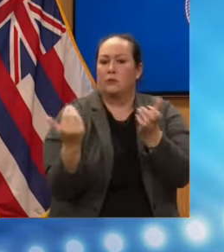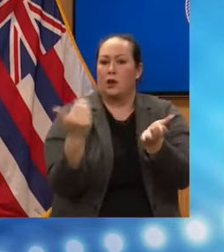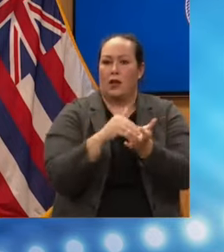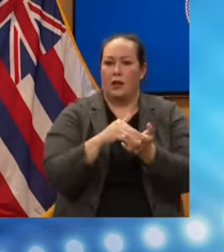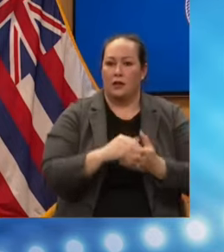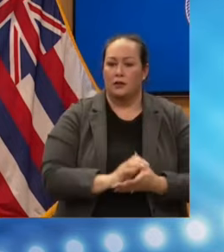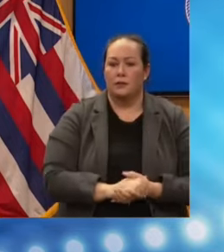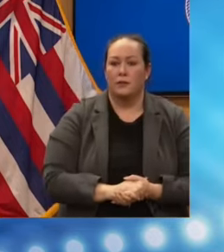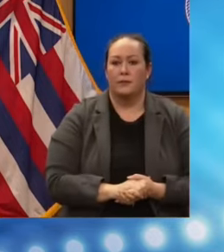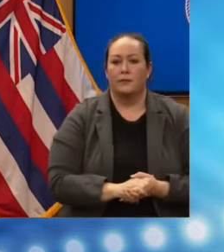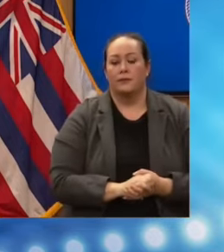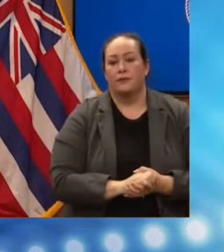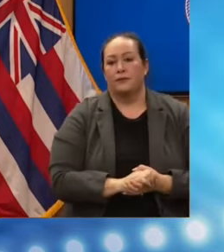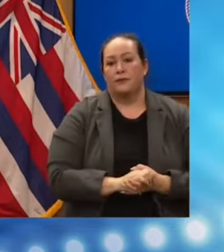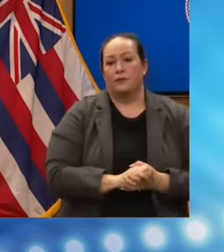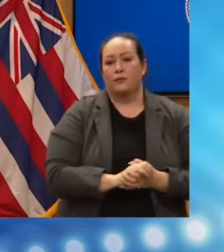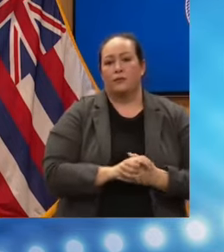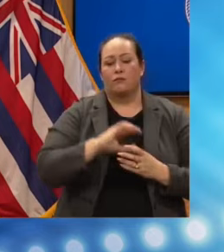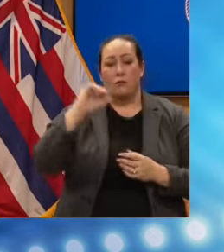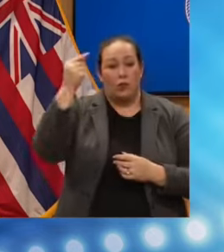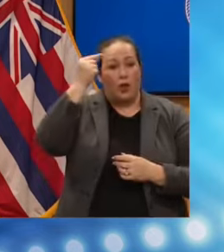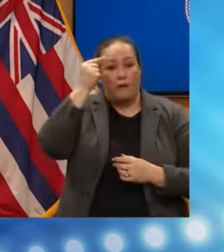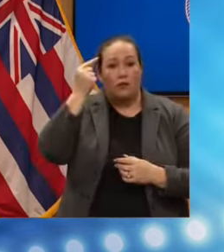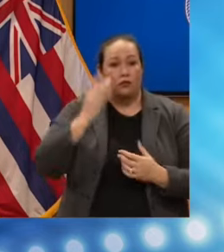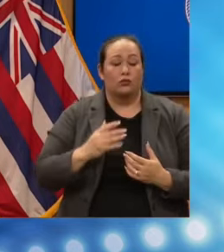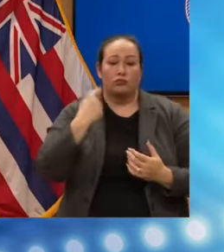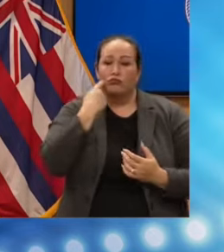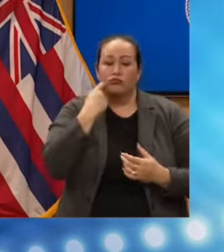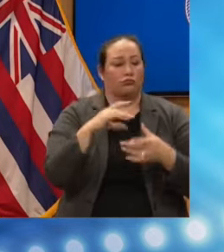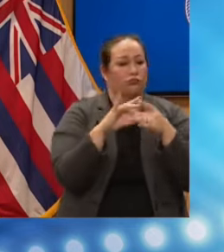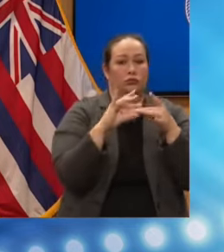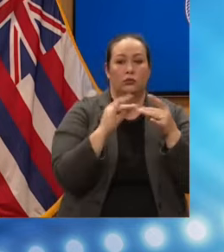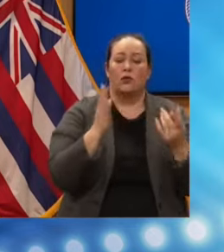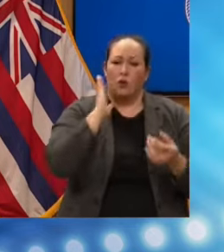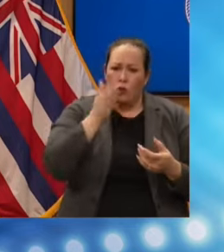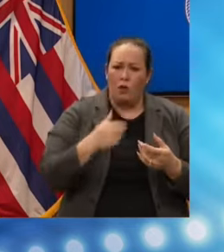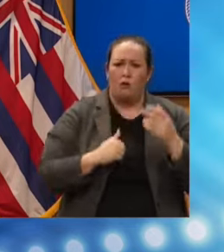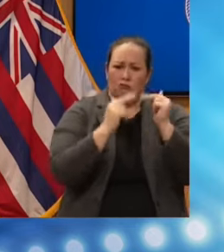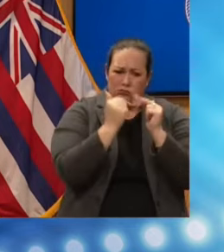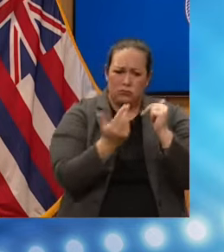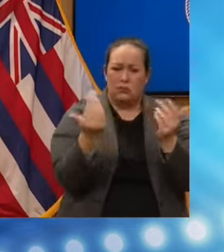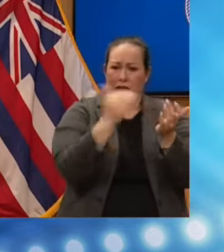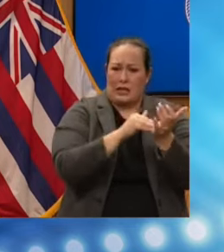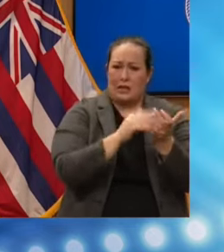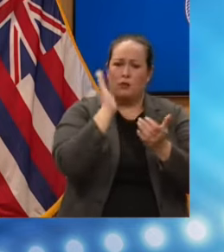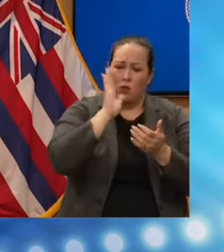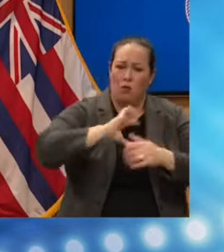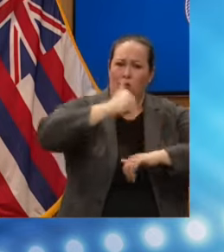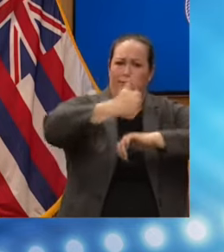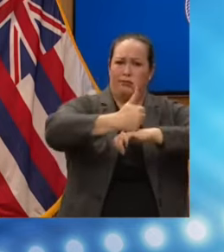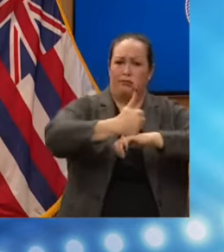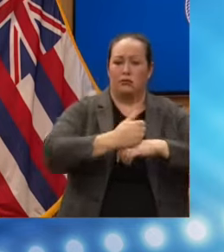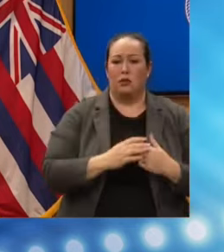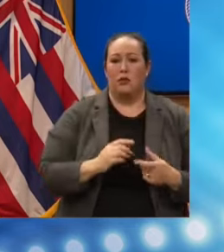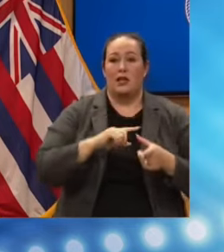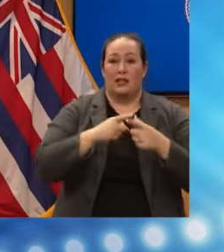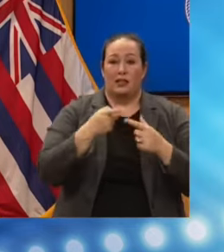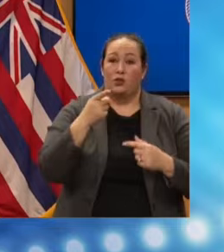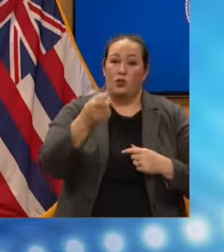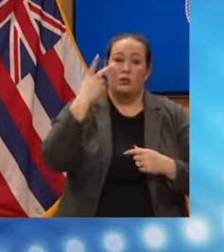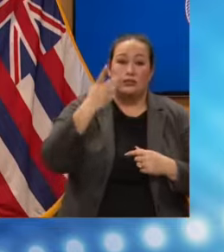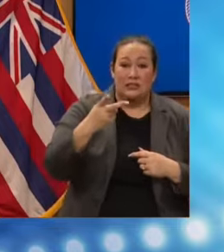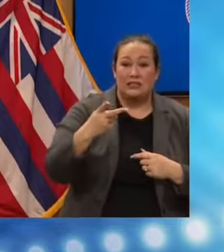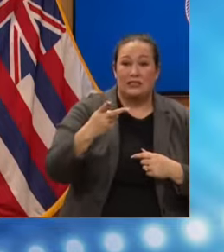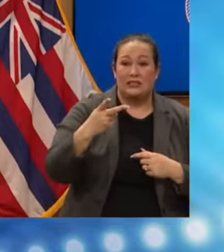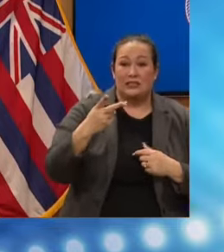as the governor spoke to it, we will rebuild. And that's really what we have no choice but to do. Until you see the devastation